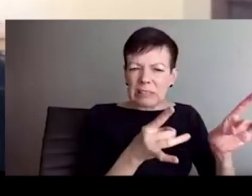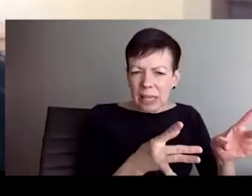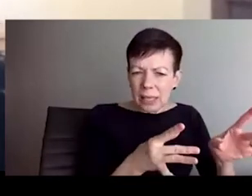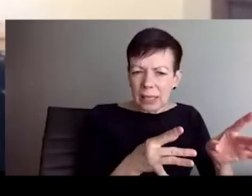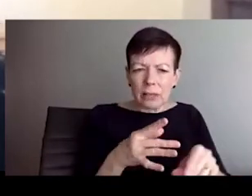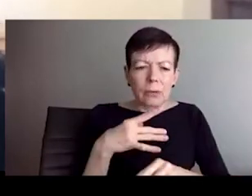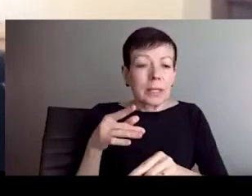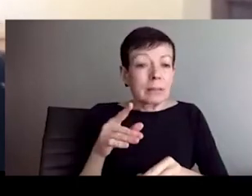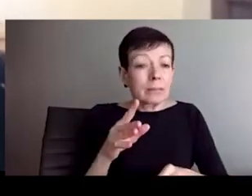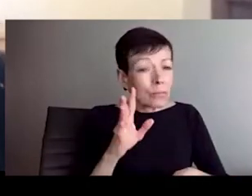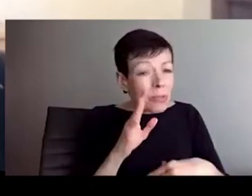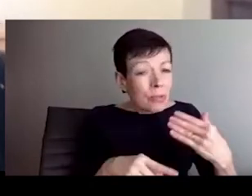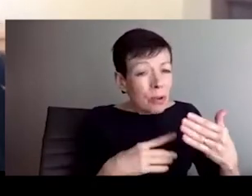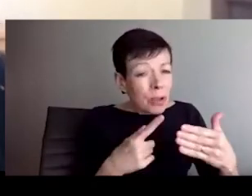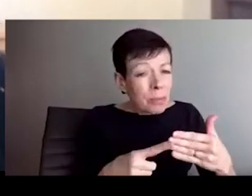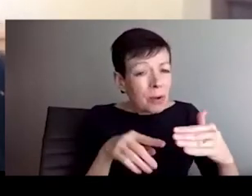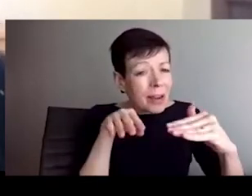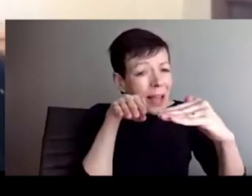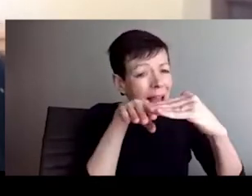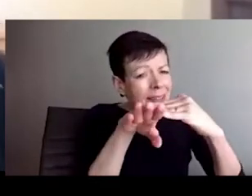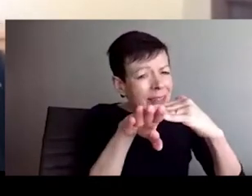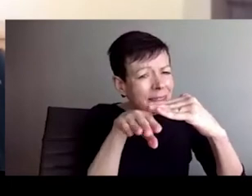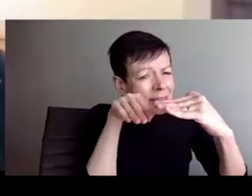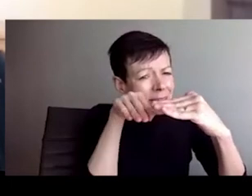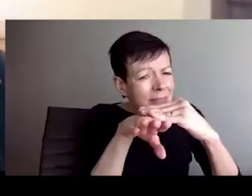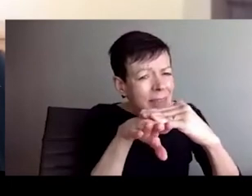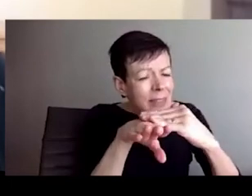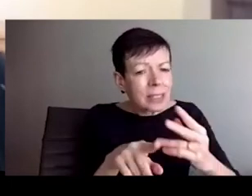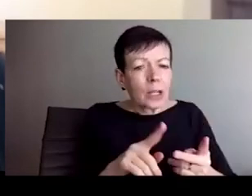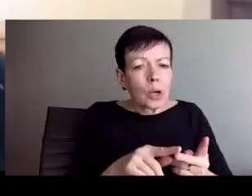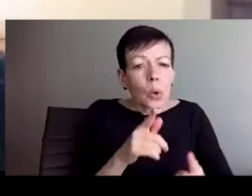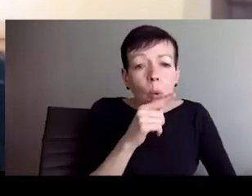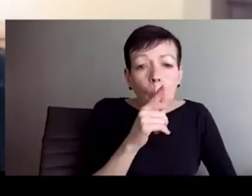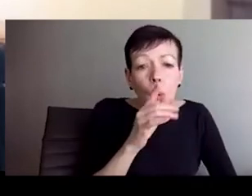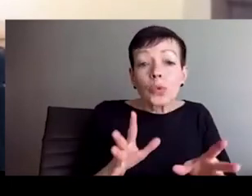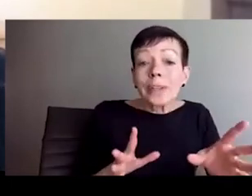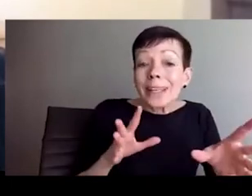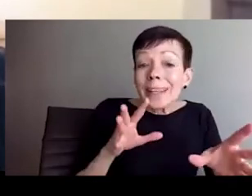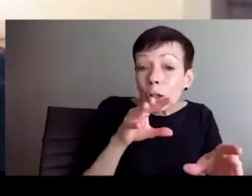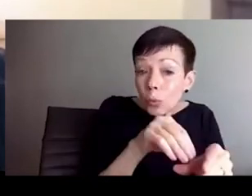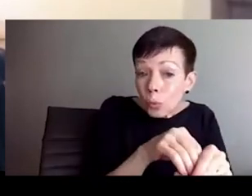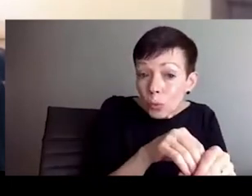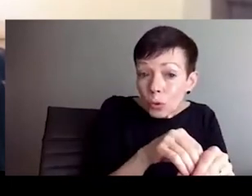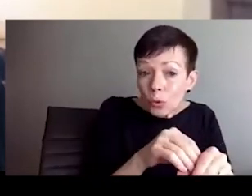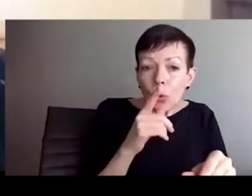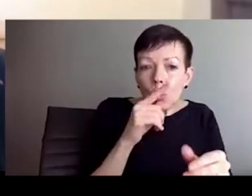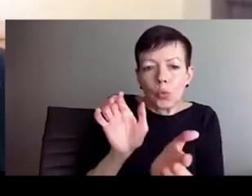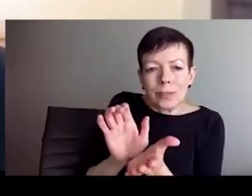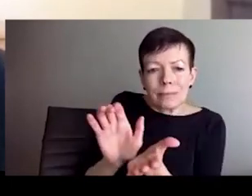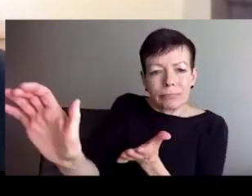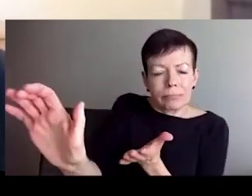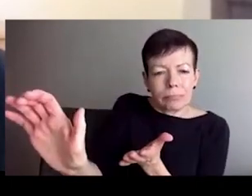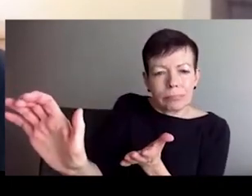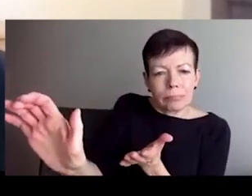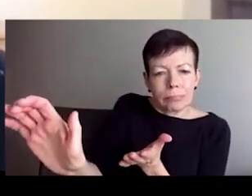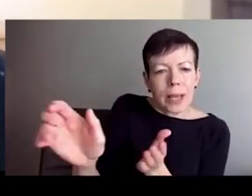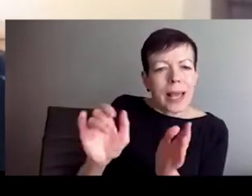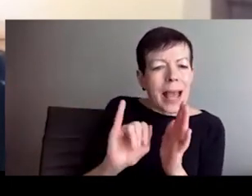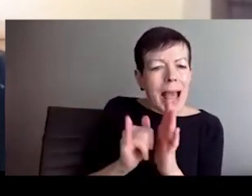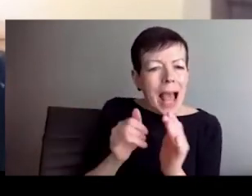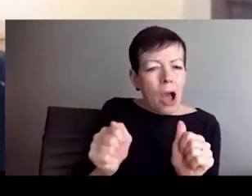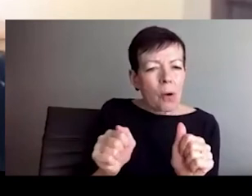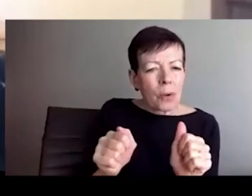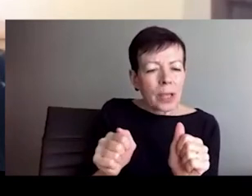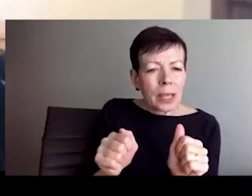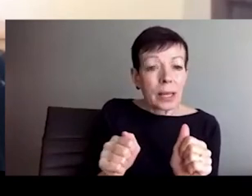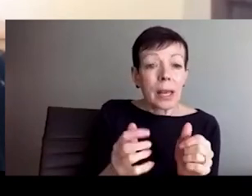understanding race. And along those lines, to discuss anti-blackness and race is not to sow any